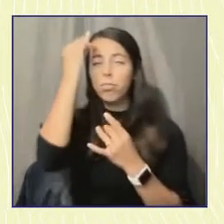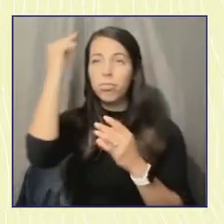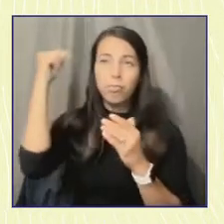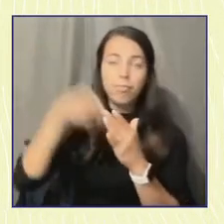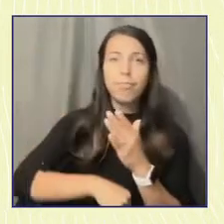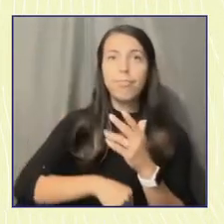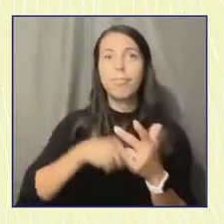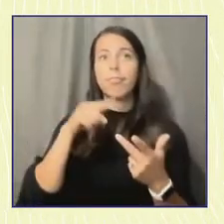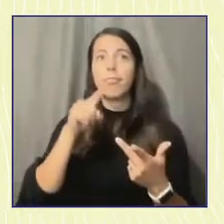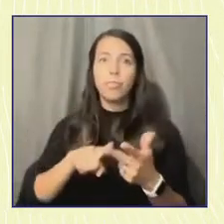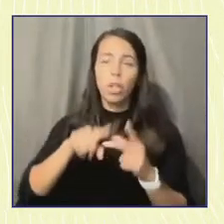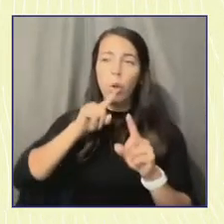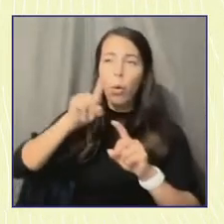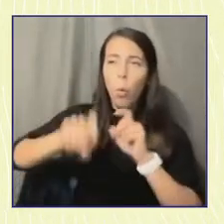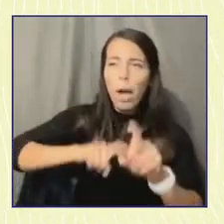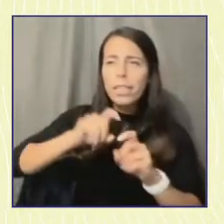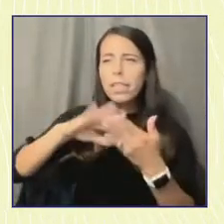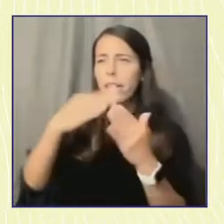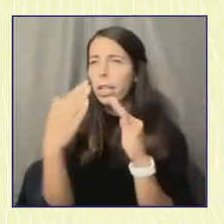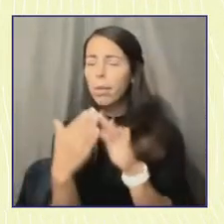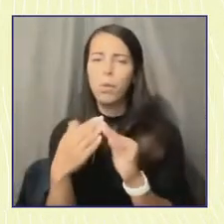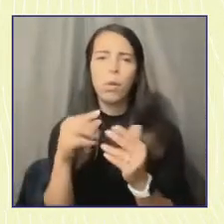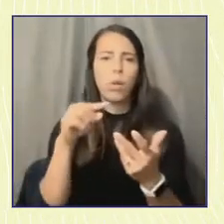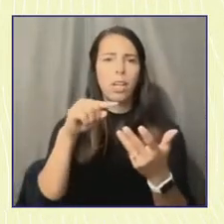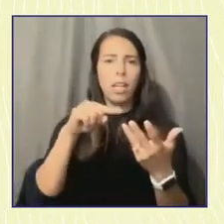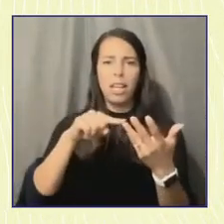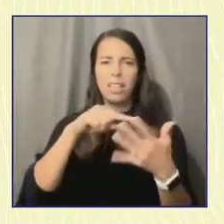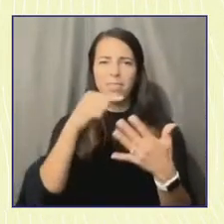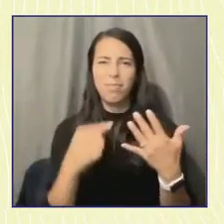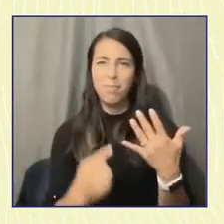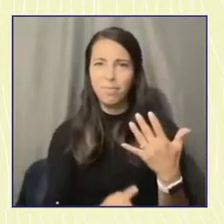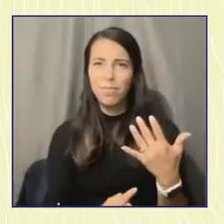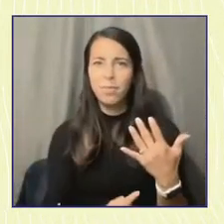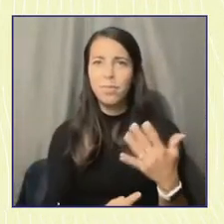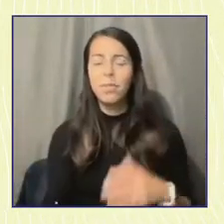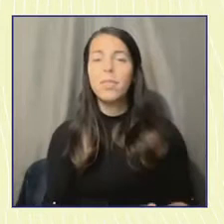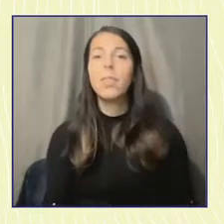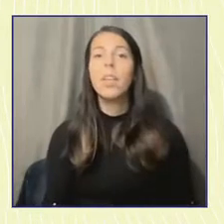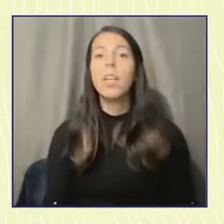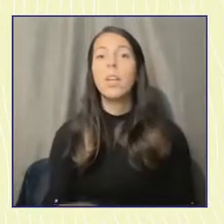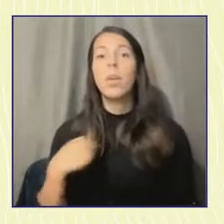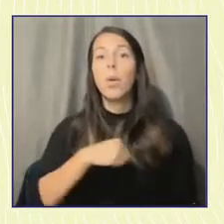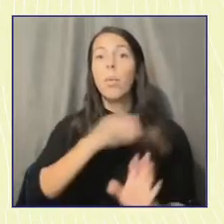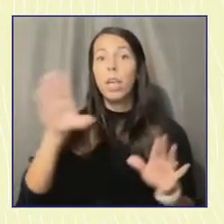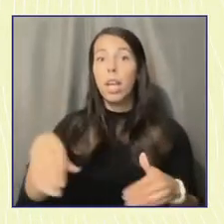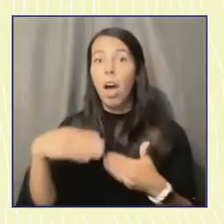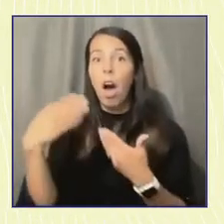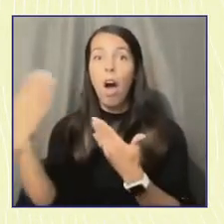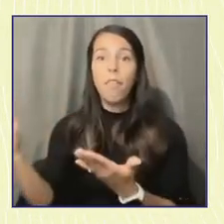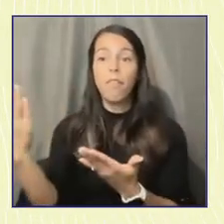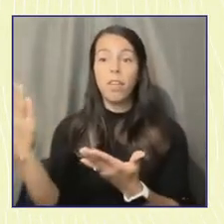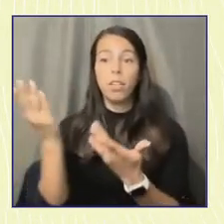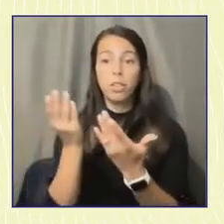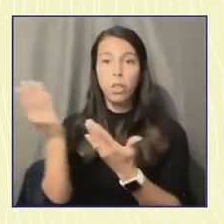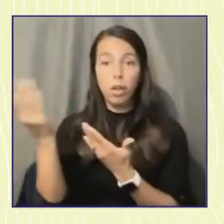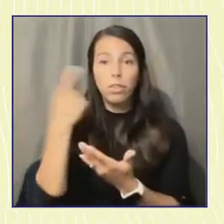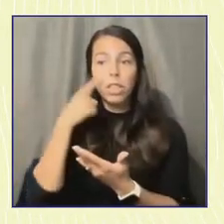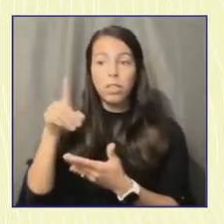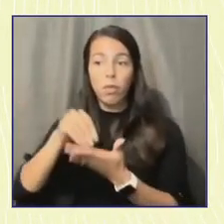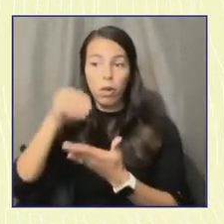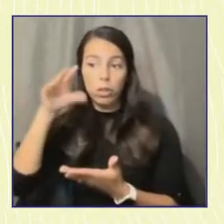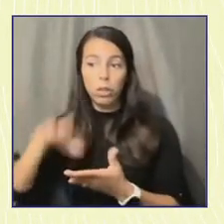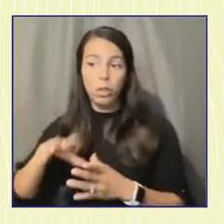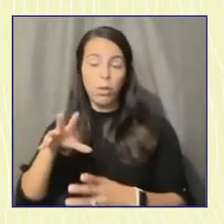questioning, and community building. We offer numerous hands-on service learning opportunities that deepen our students' connections to their